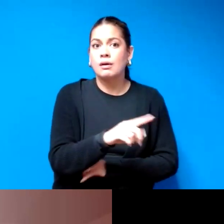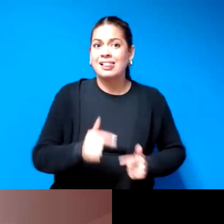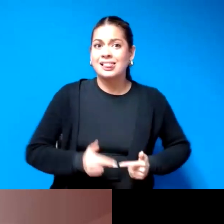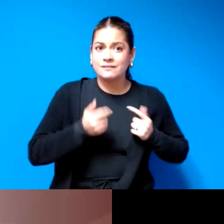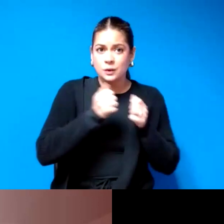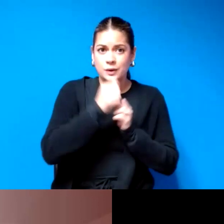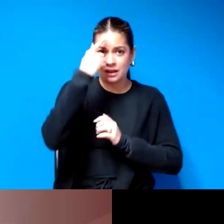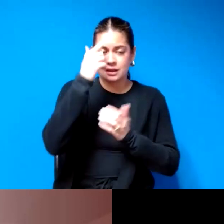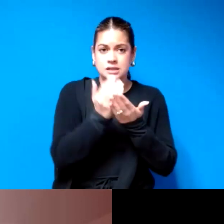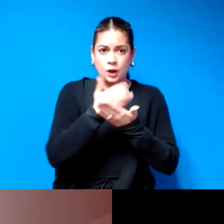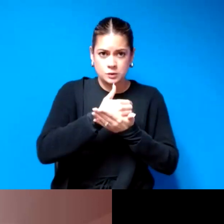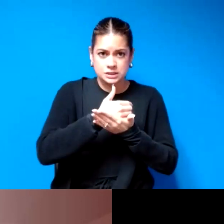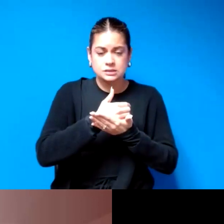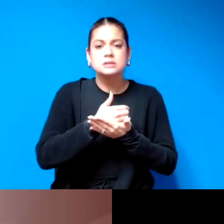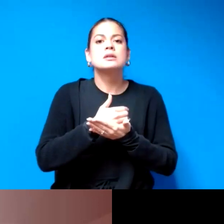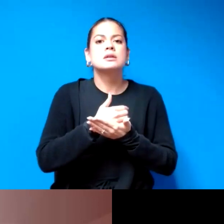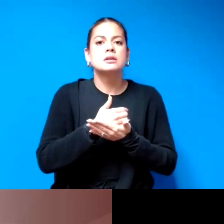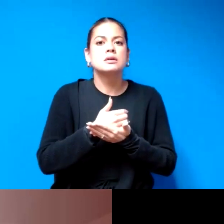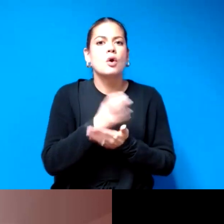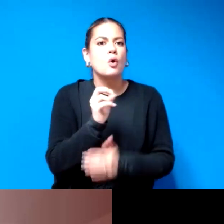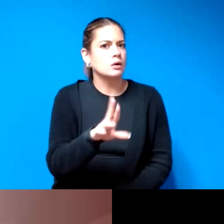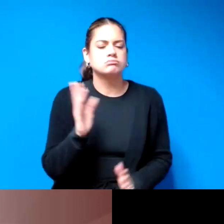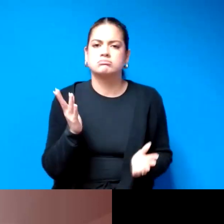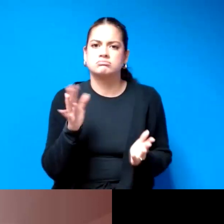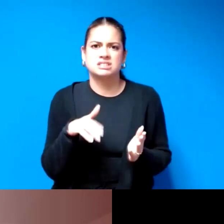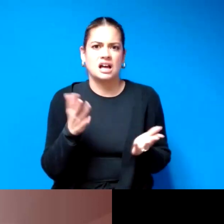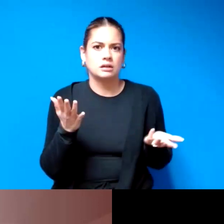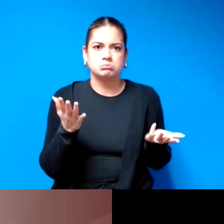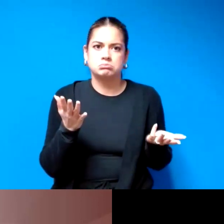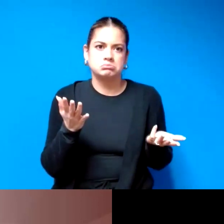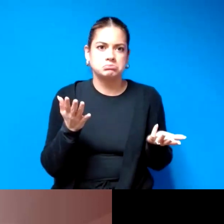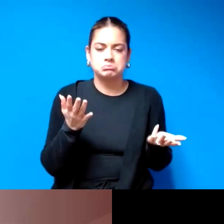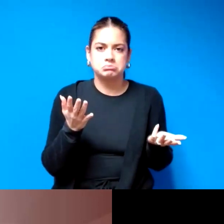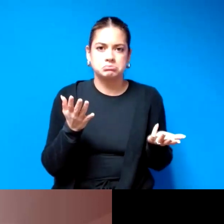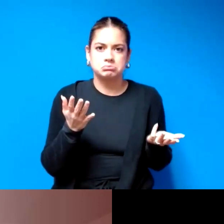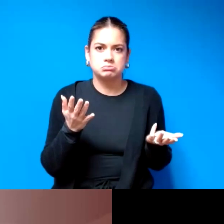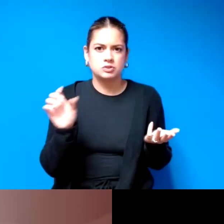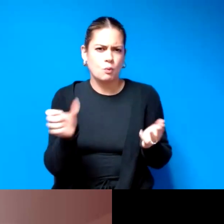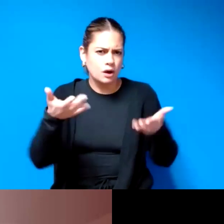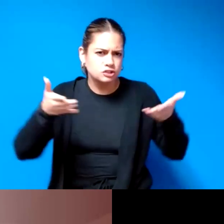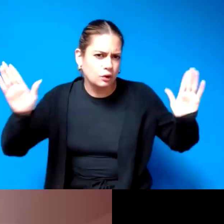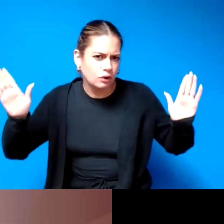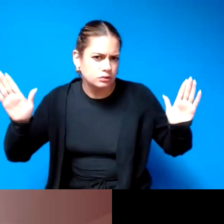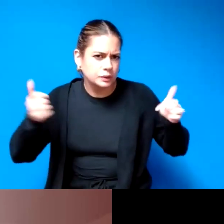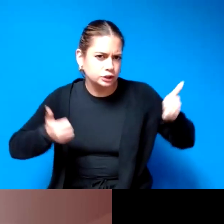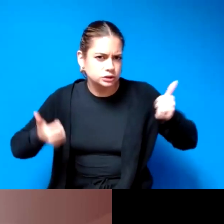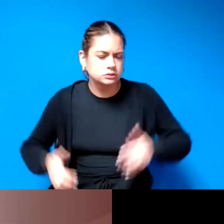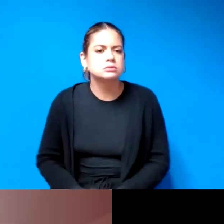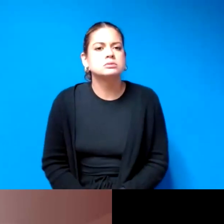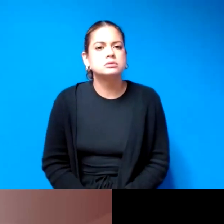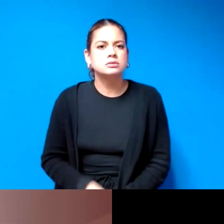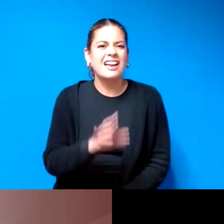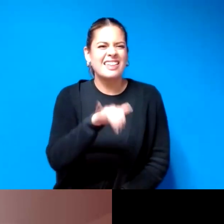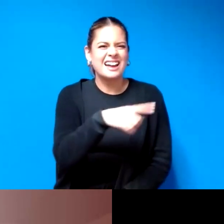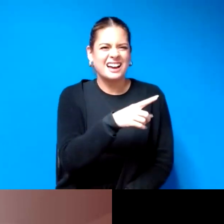psychosis um patients patients and clients or was that again for some somewhat other more generalized yeah